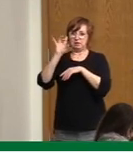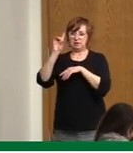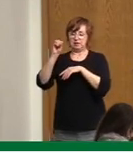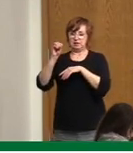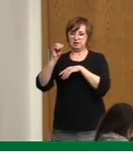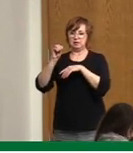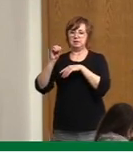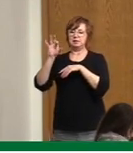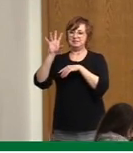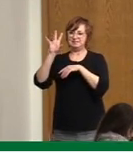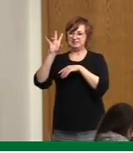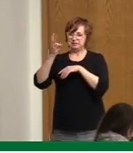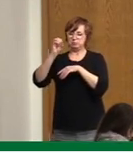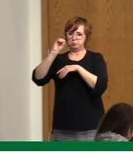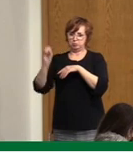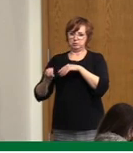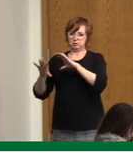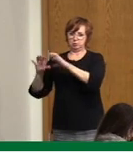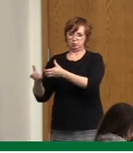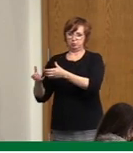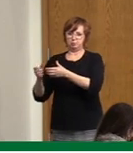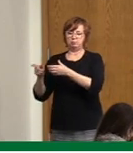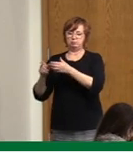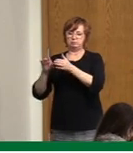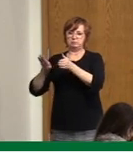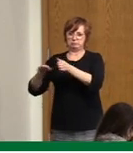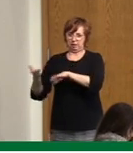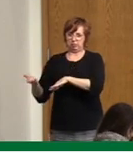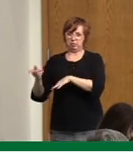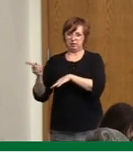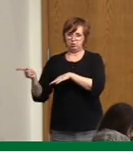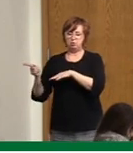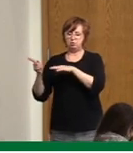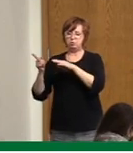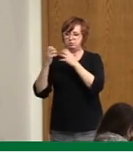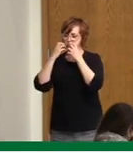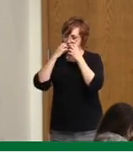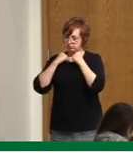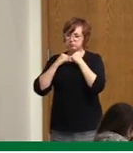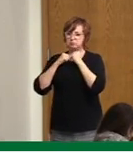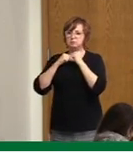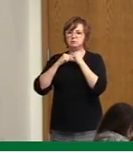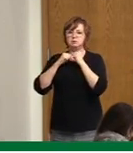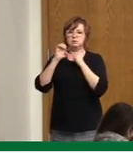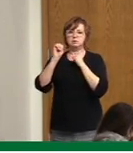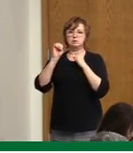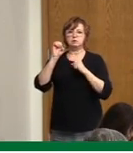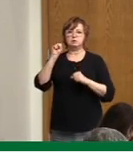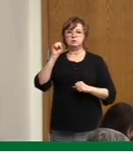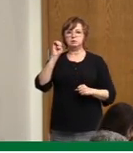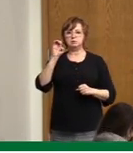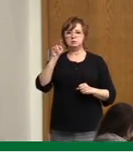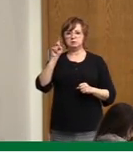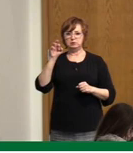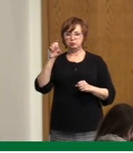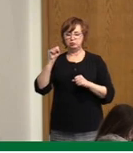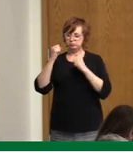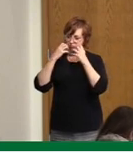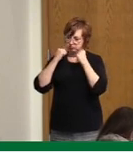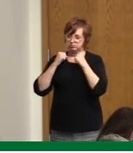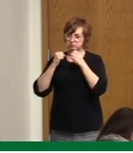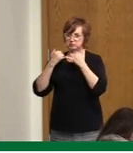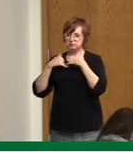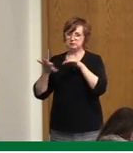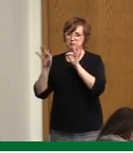% of all cases, the outcome is unfortunate. So again, you know, protecting the most vulnerable by age and by comorbidities continues to be